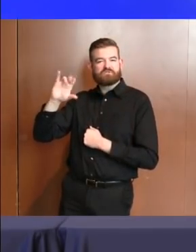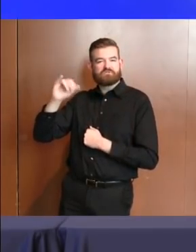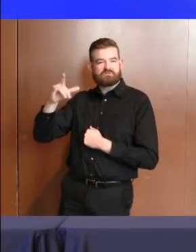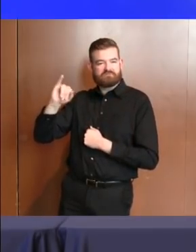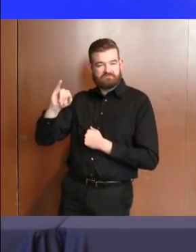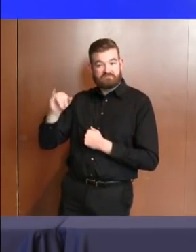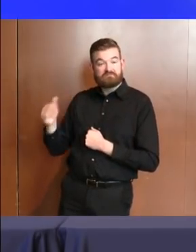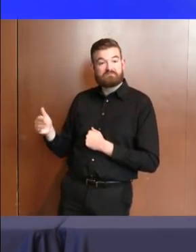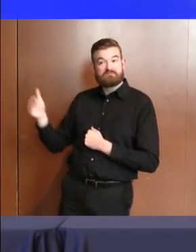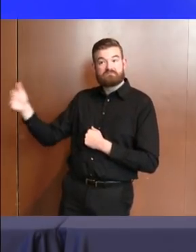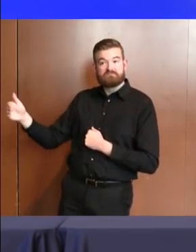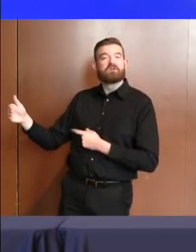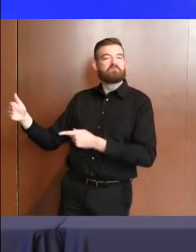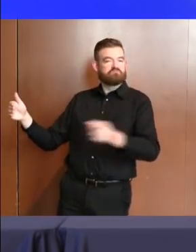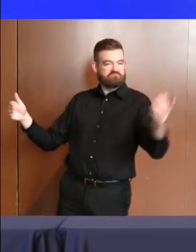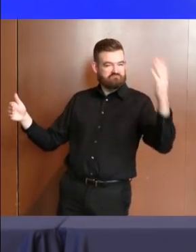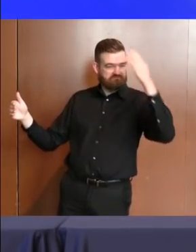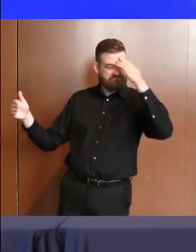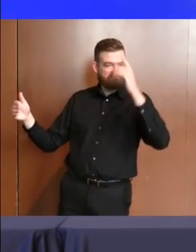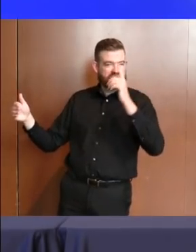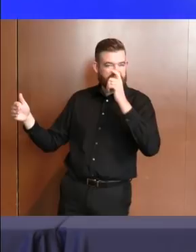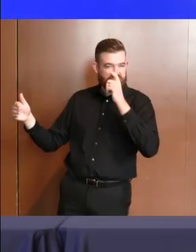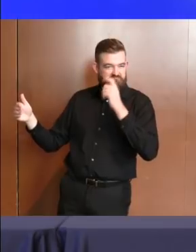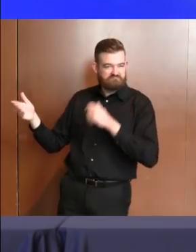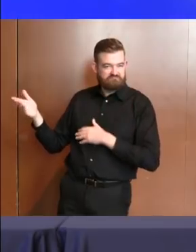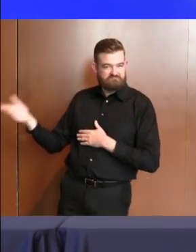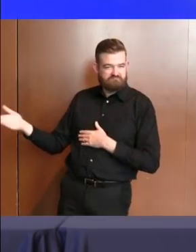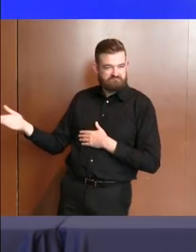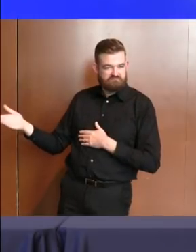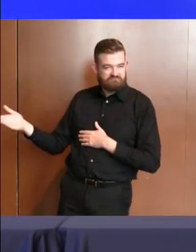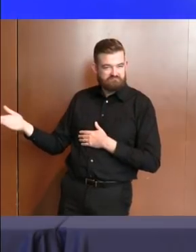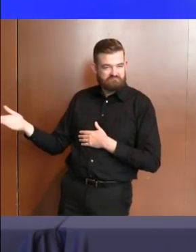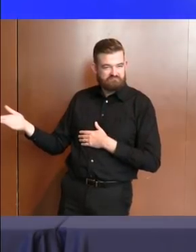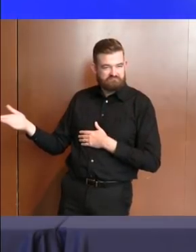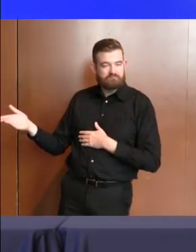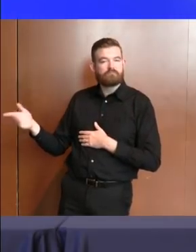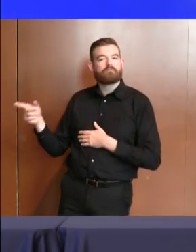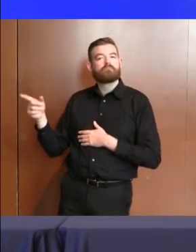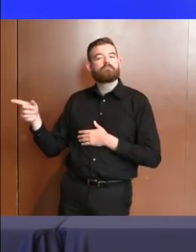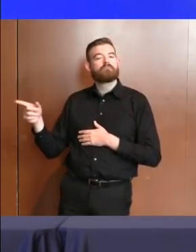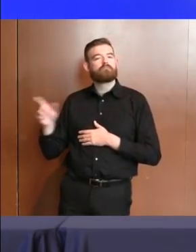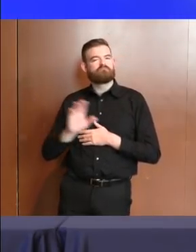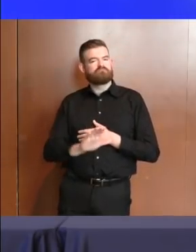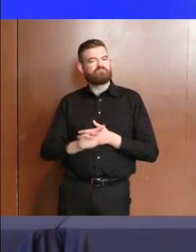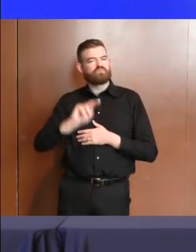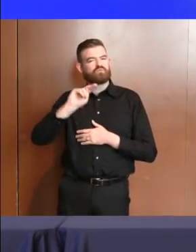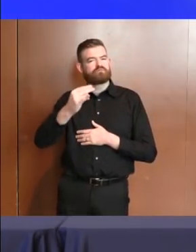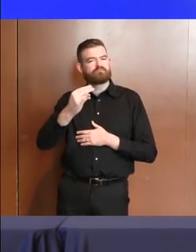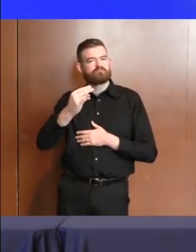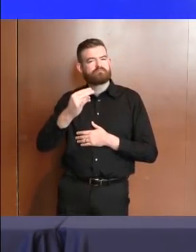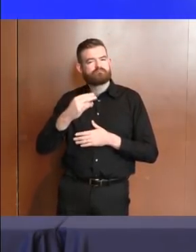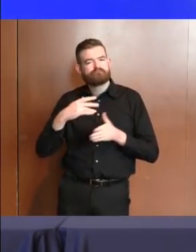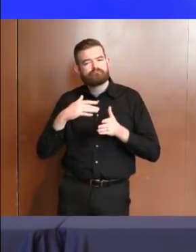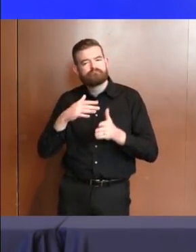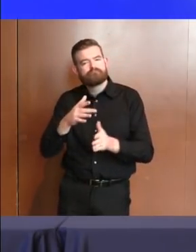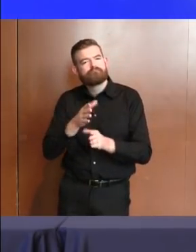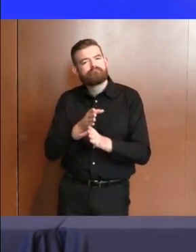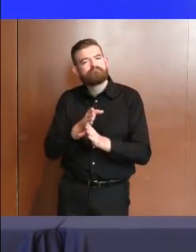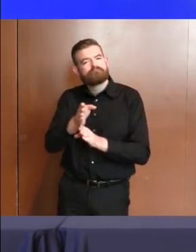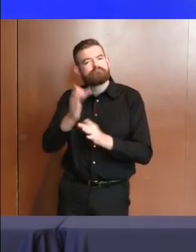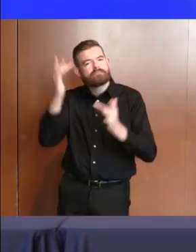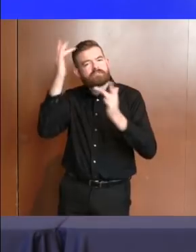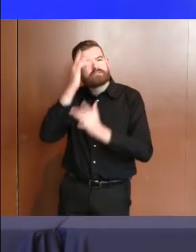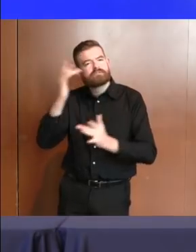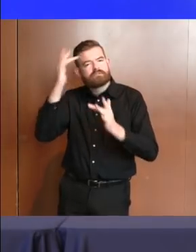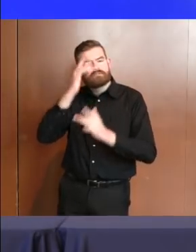is well known to most folks in the state, state epidemiologist, Dr. Christina Tan. Great to have the two of you